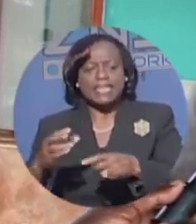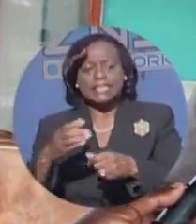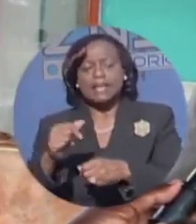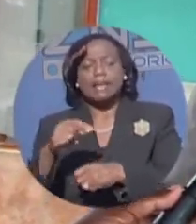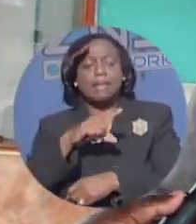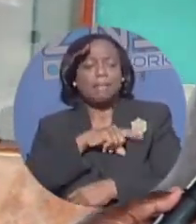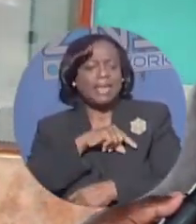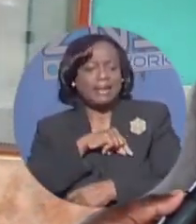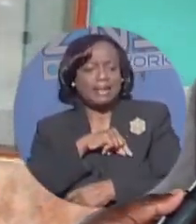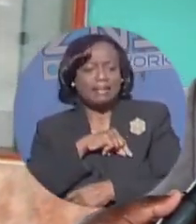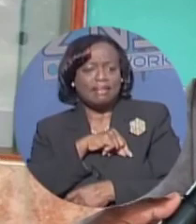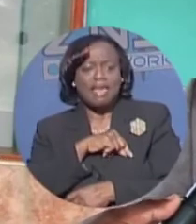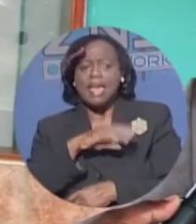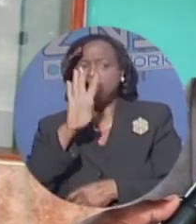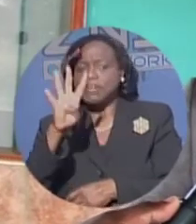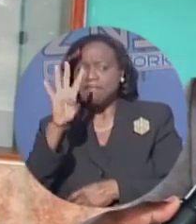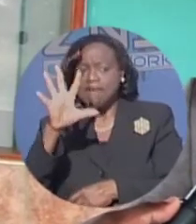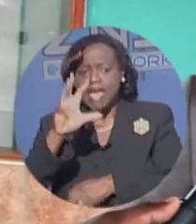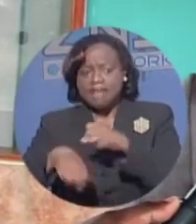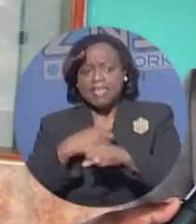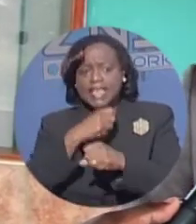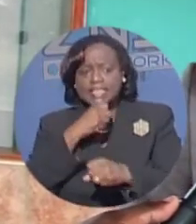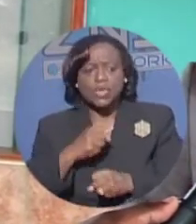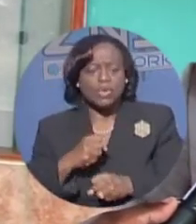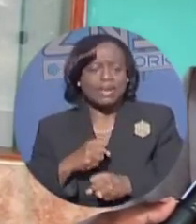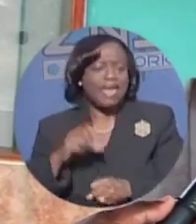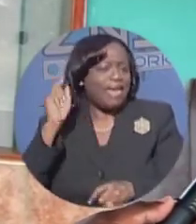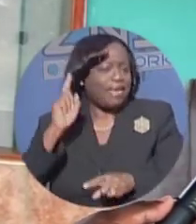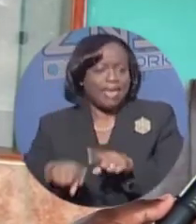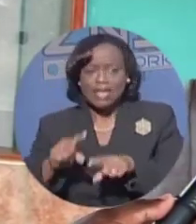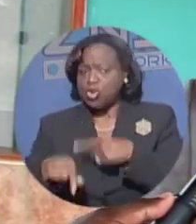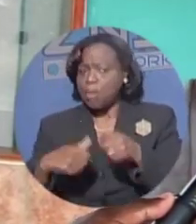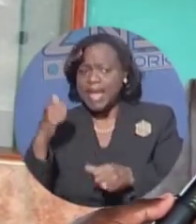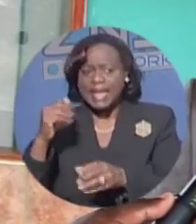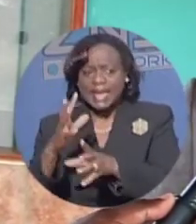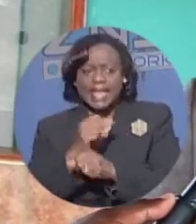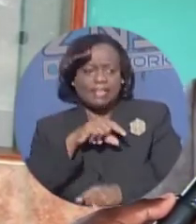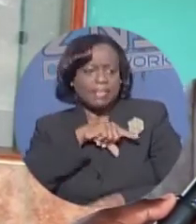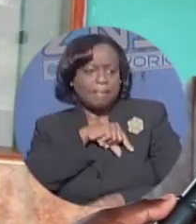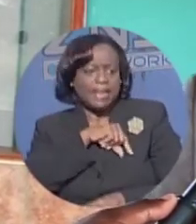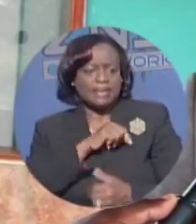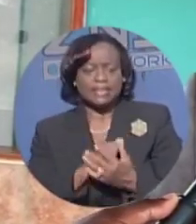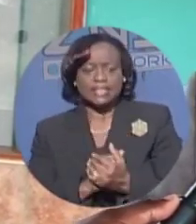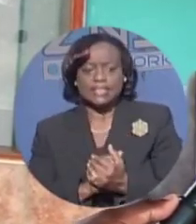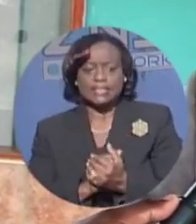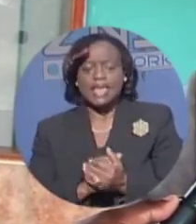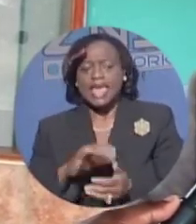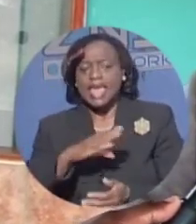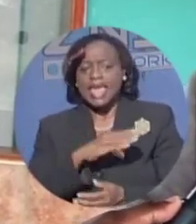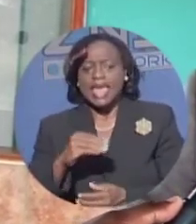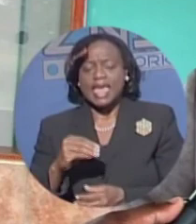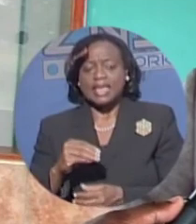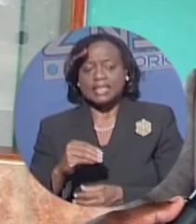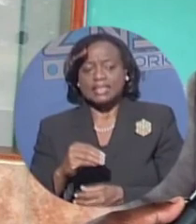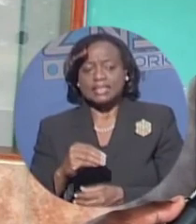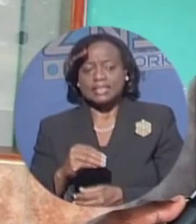I'm no longer an athlete. I'm 45 years old now. I can't go back and get those medals. And, and, and, and I,